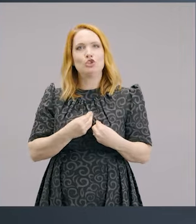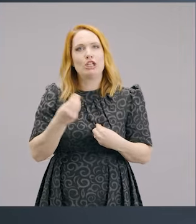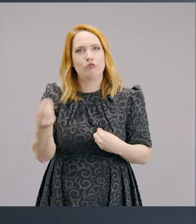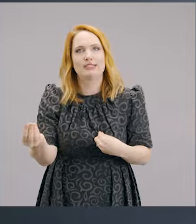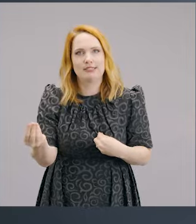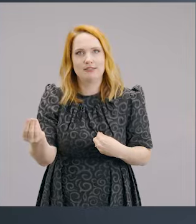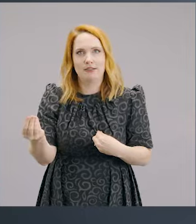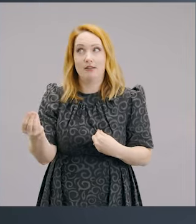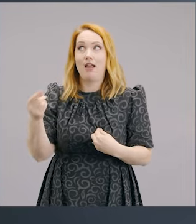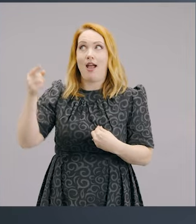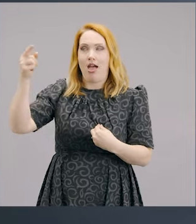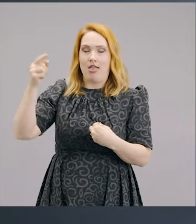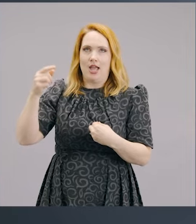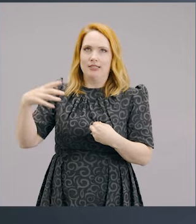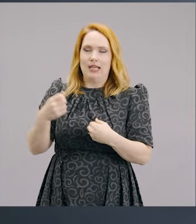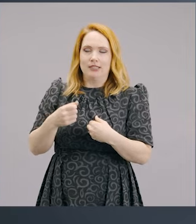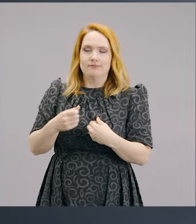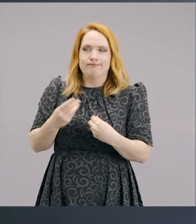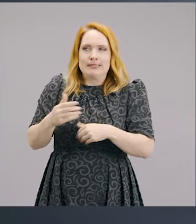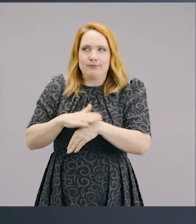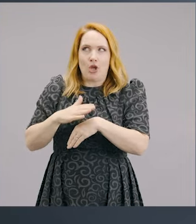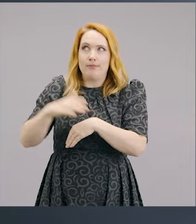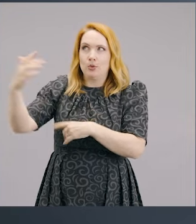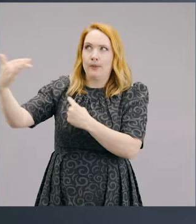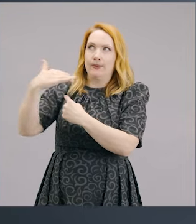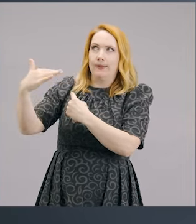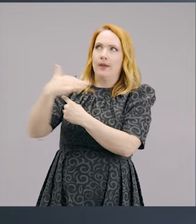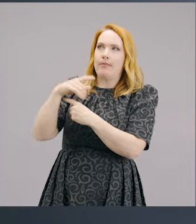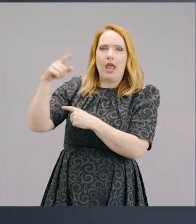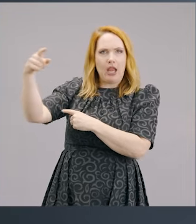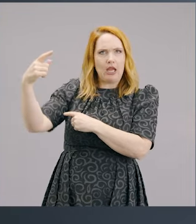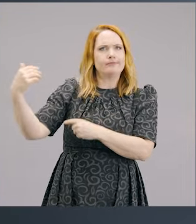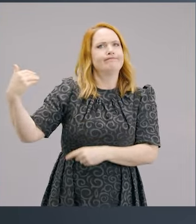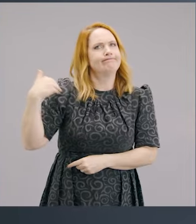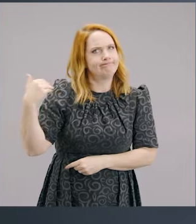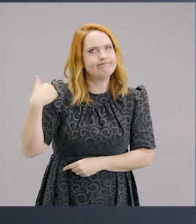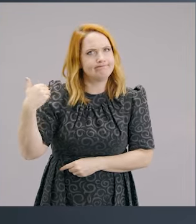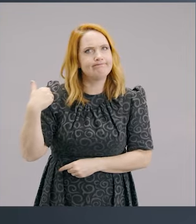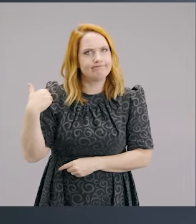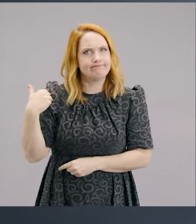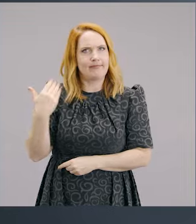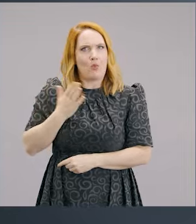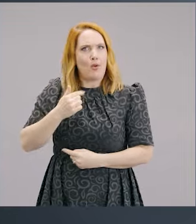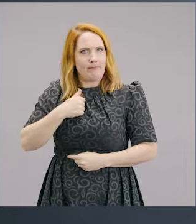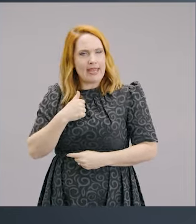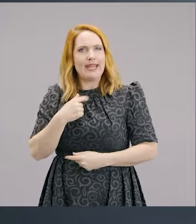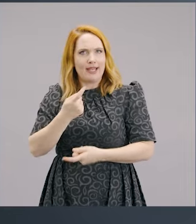thing that took a while for God to be able to do in my heart. But He convicted me on it and said, I want you to be